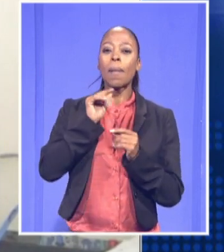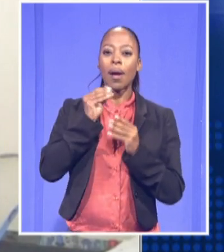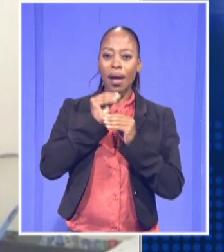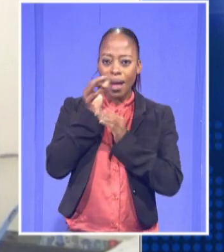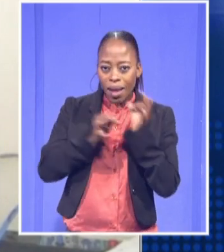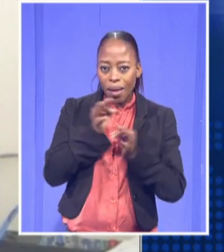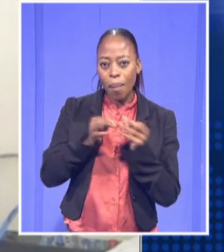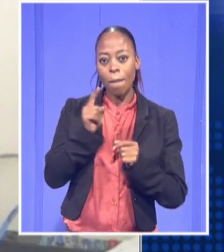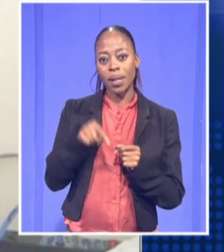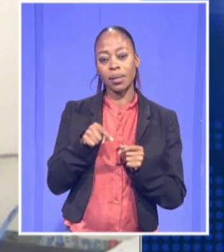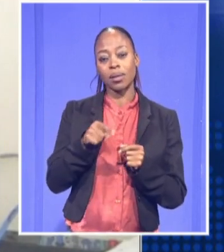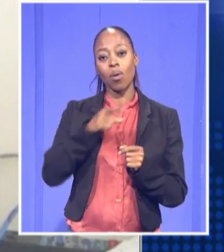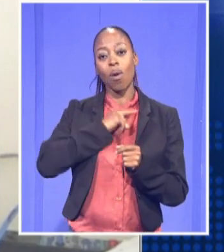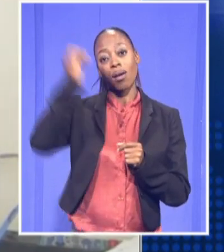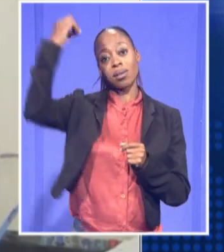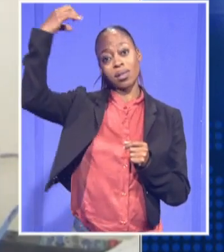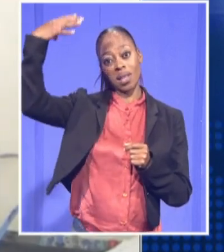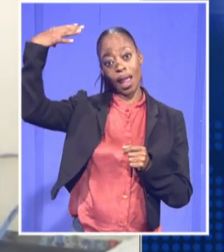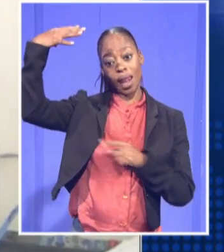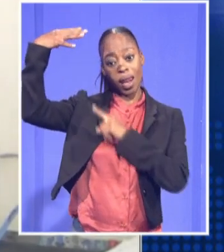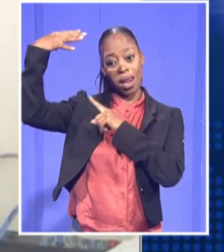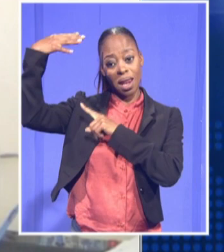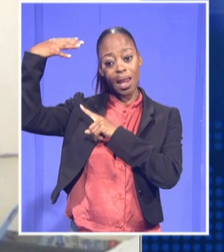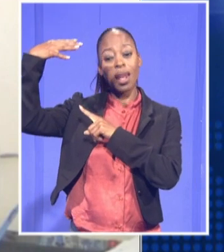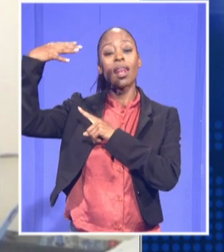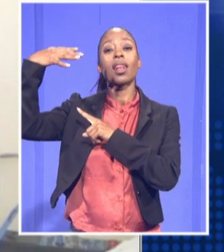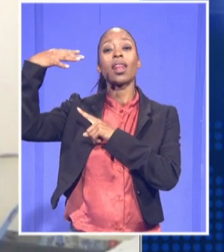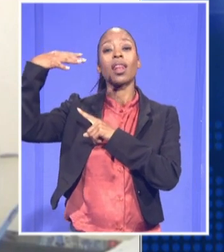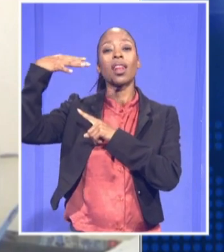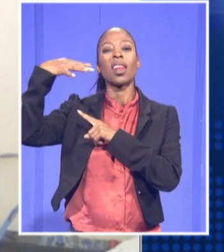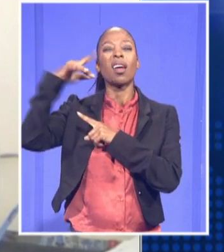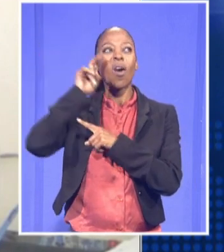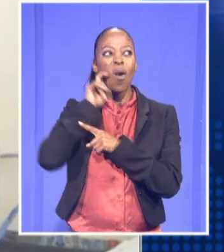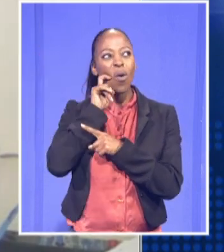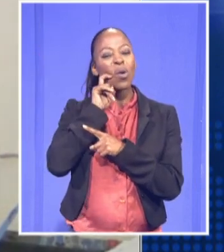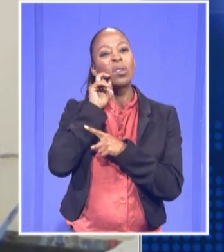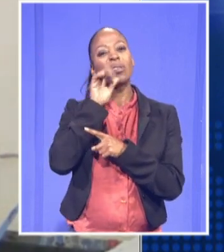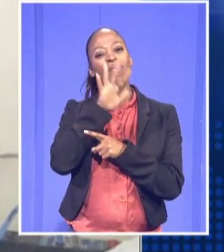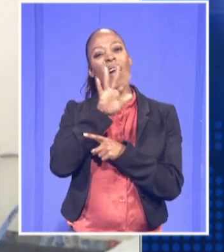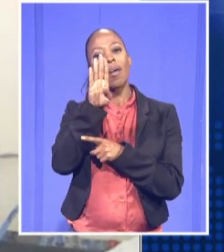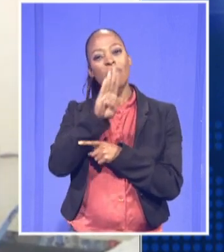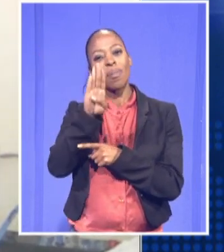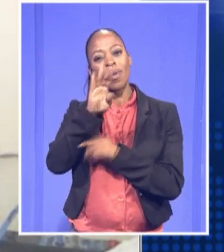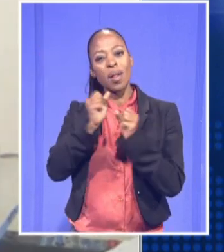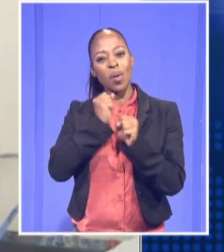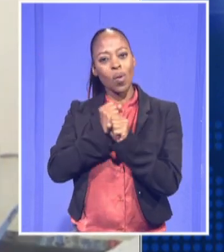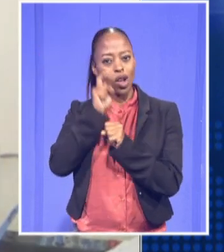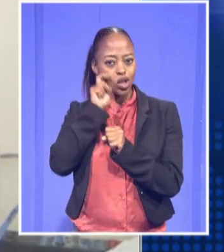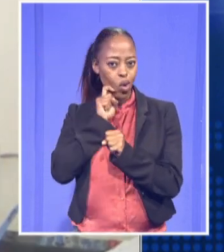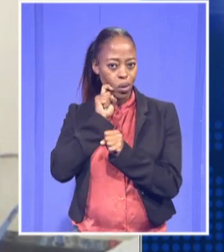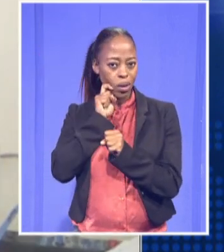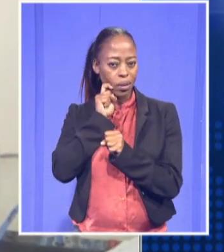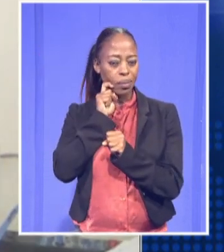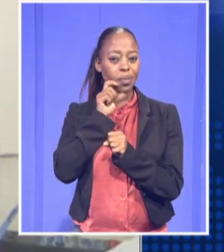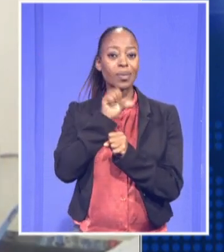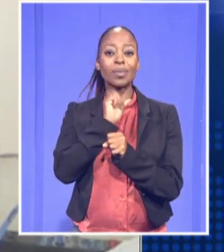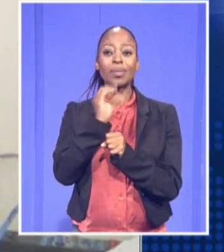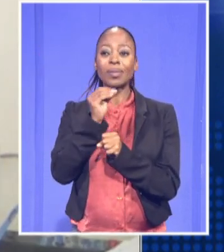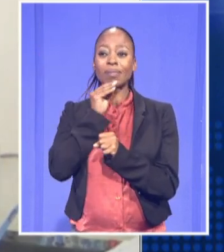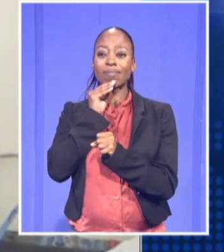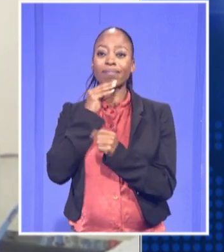Our own sun is about 5 billion years old. So,